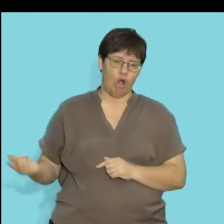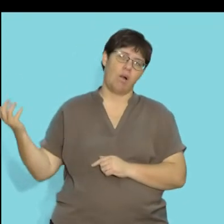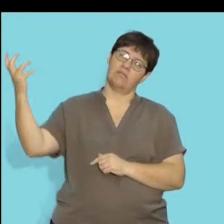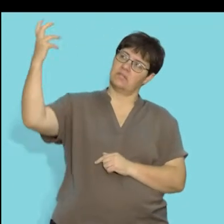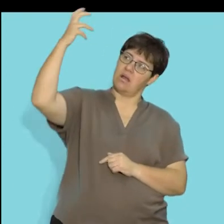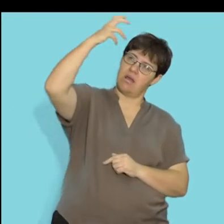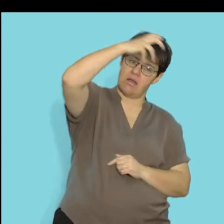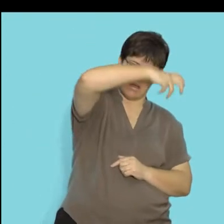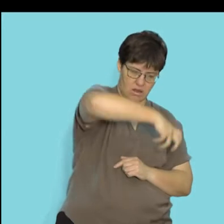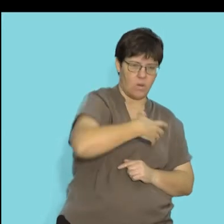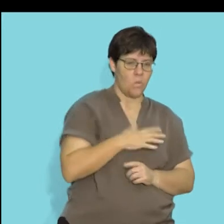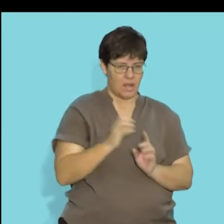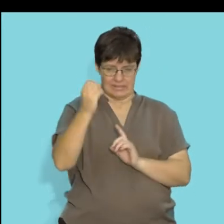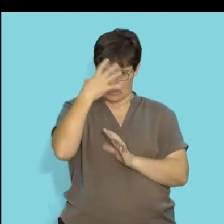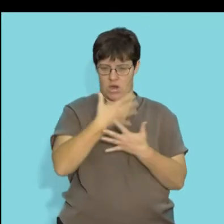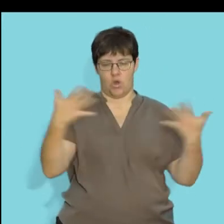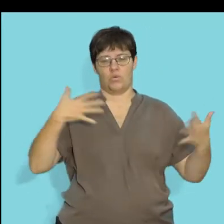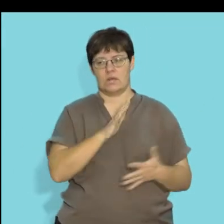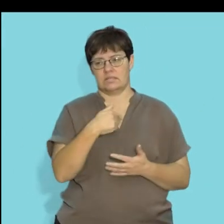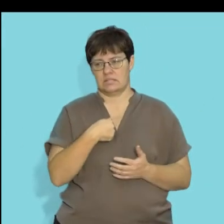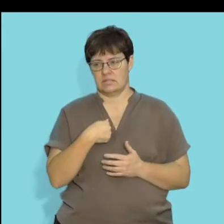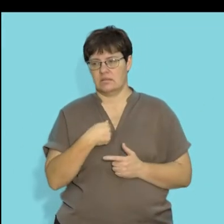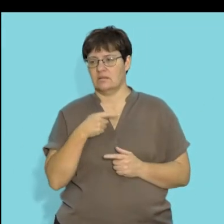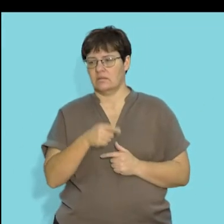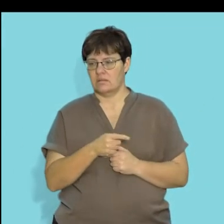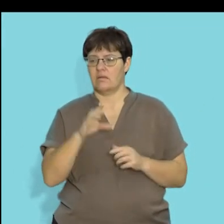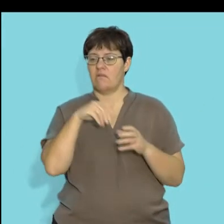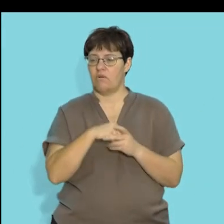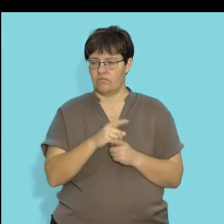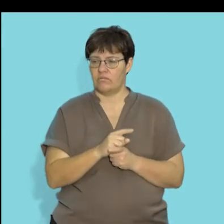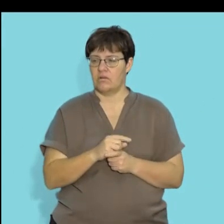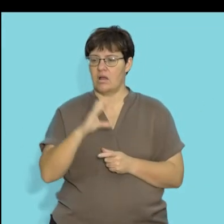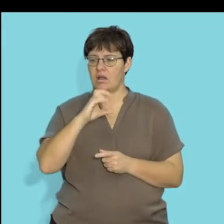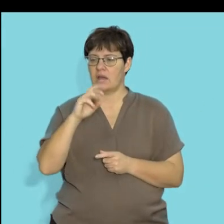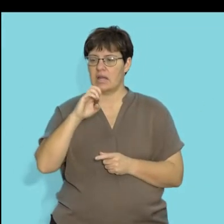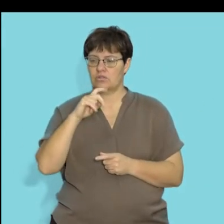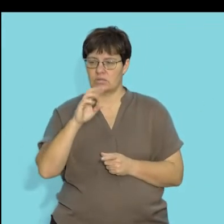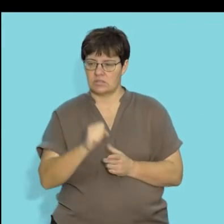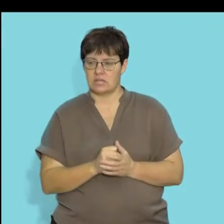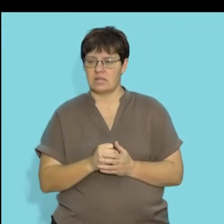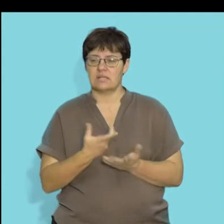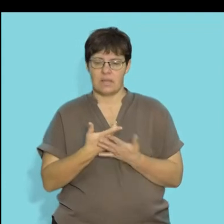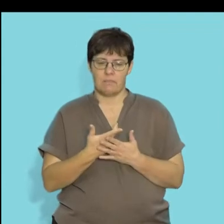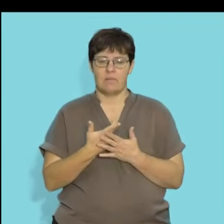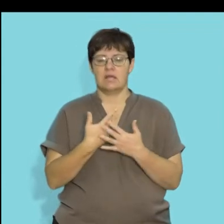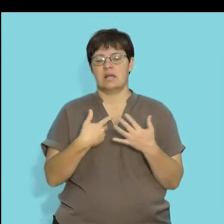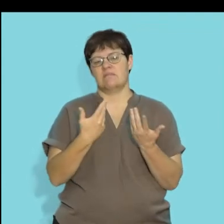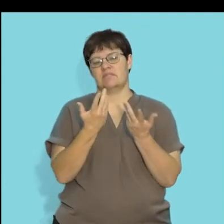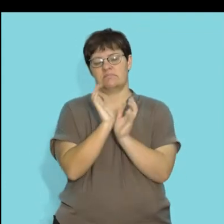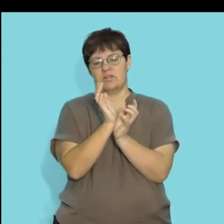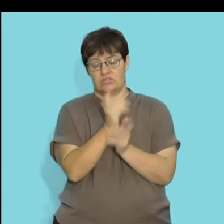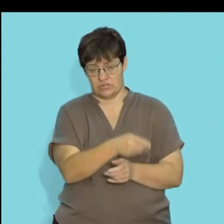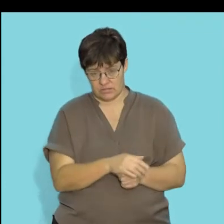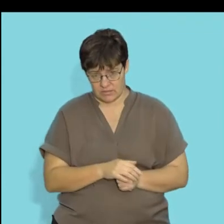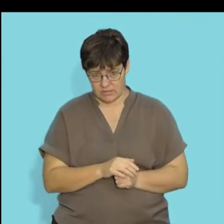plants, so they require long exposure to light. Examples of these include the carnations in some of your spinach plants.